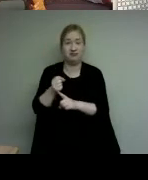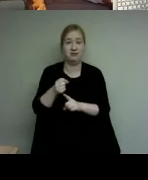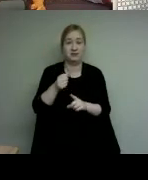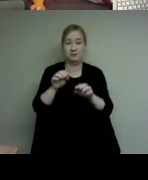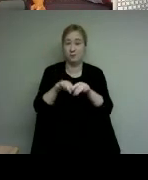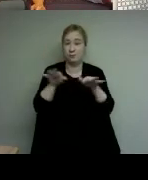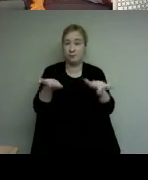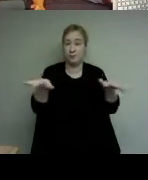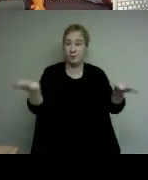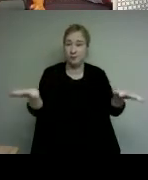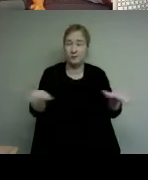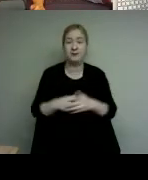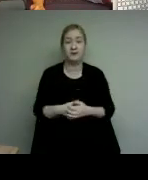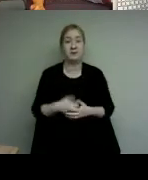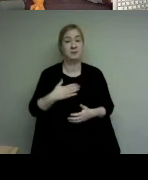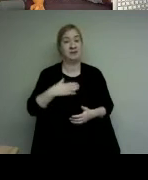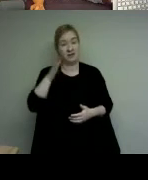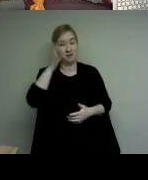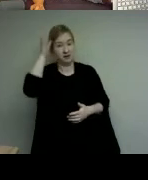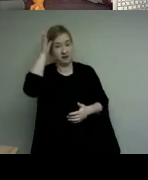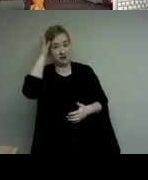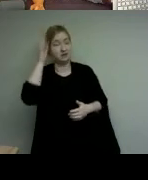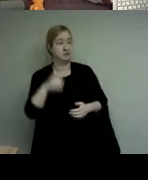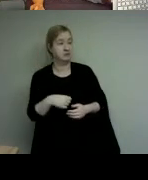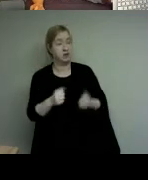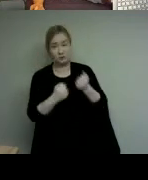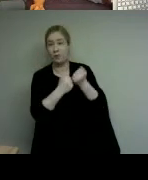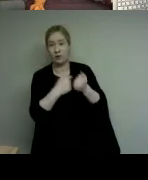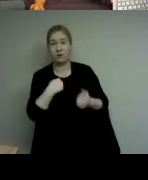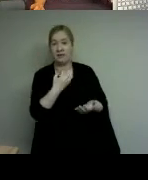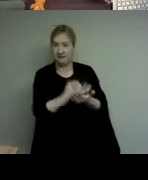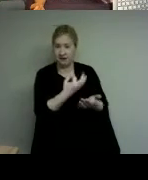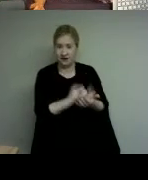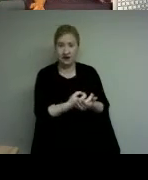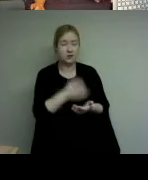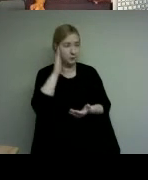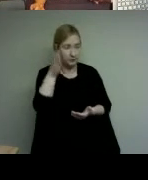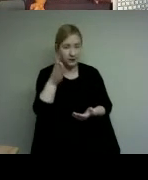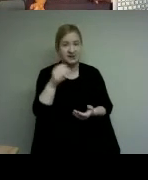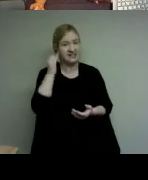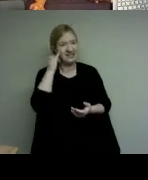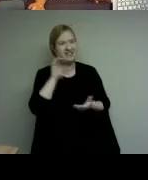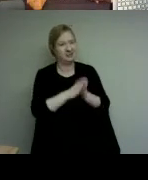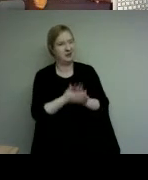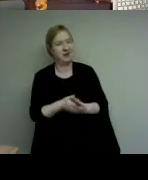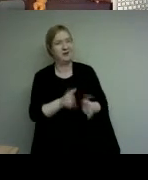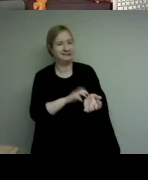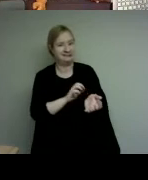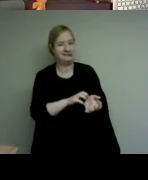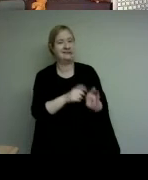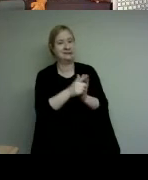financially as long as was to pursue their aspirations i knew in myself that this was not what i was destined to be